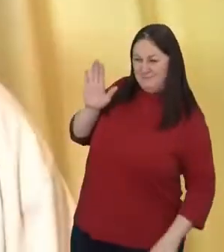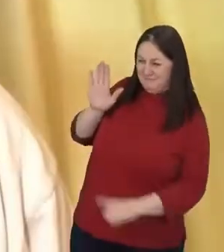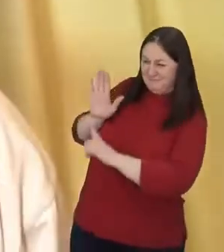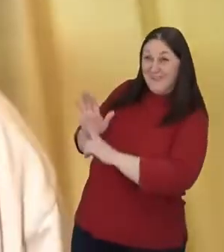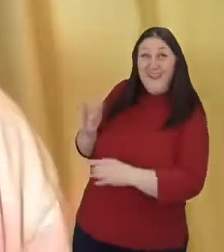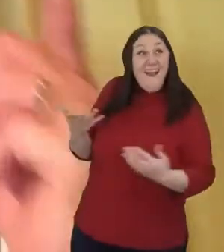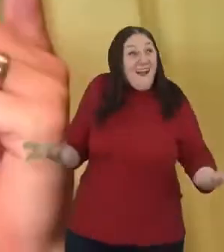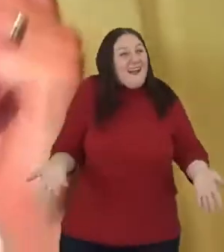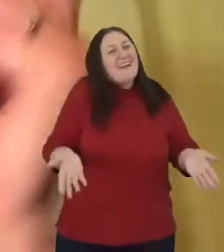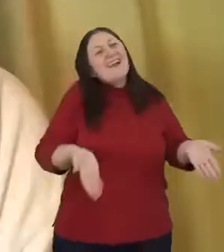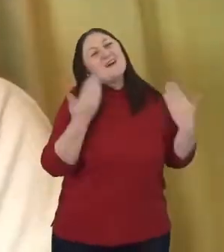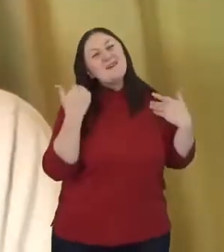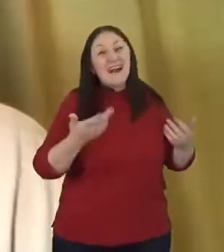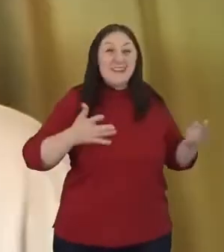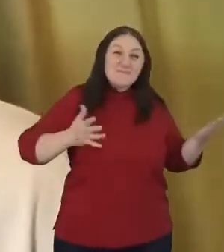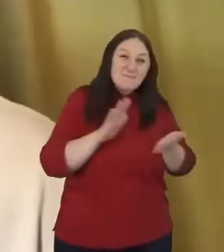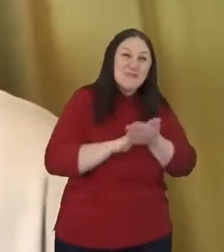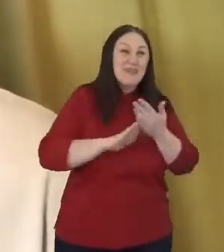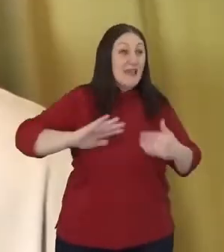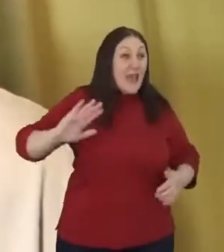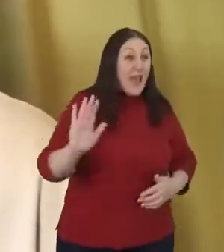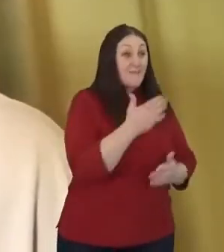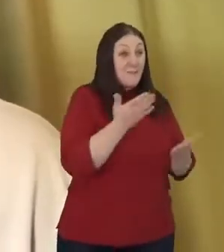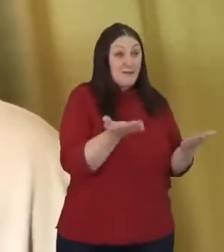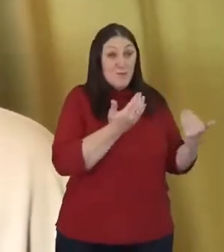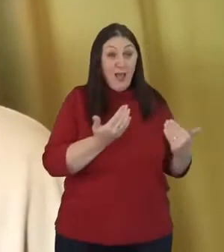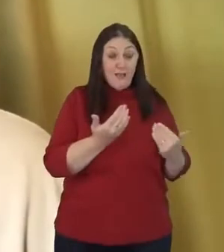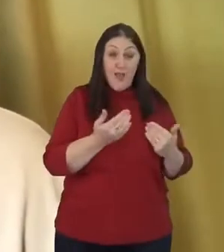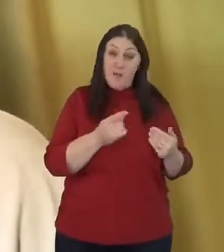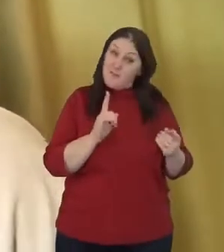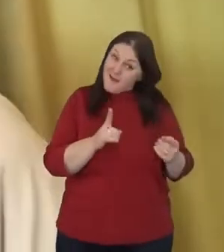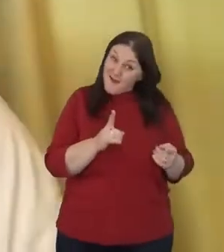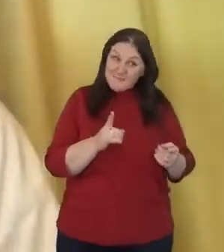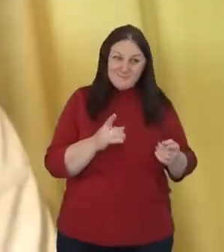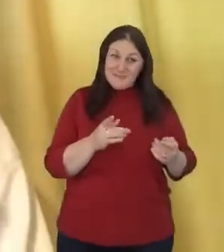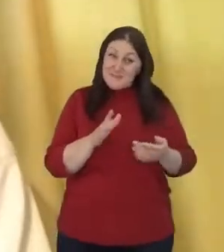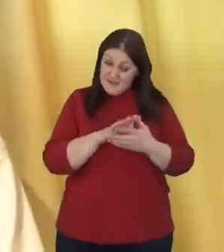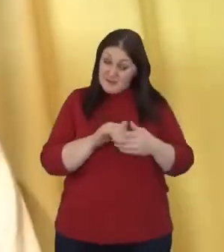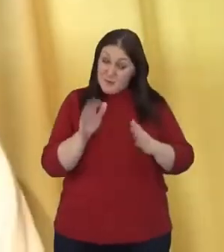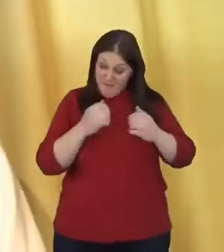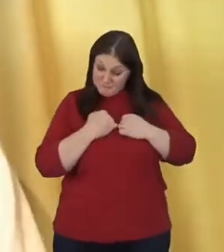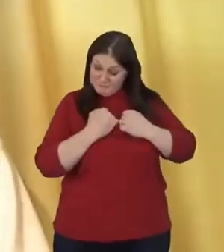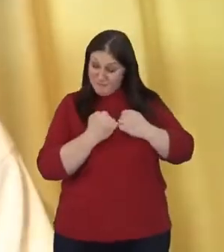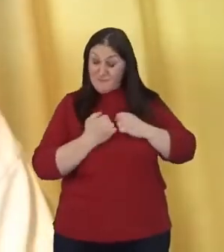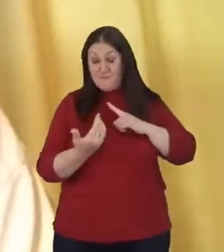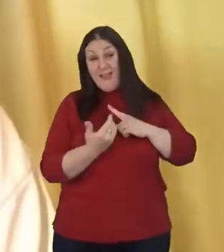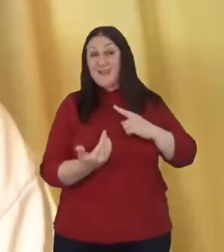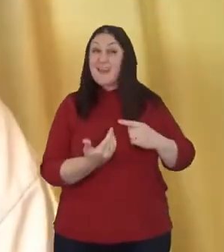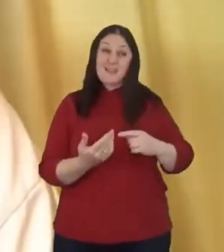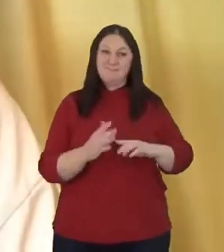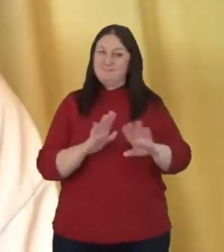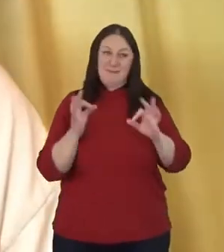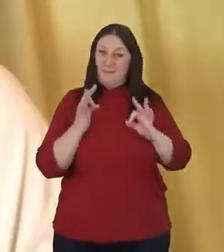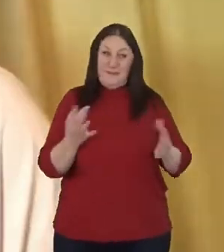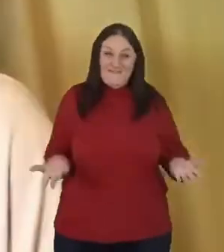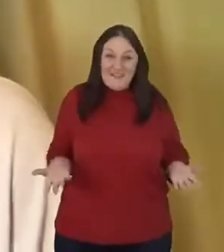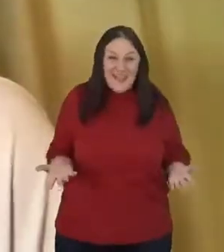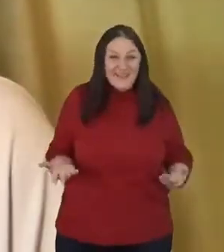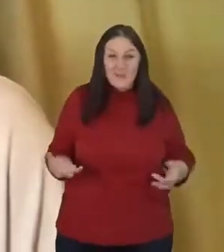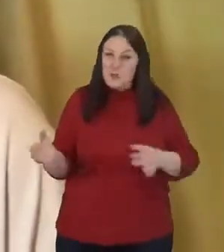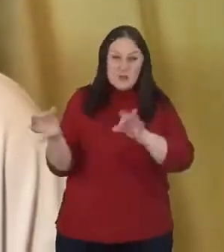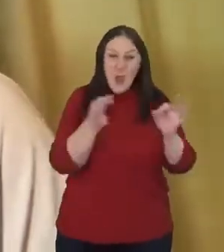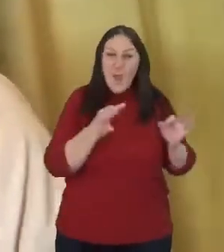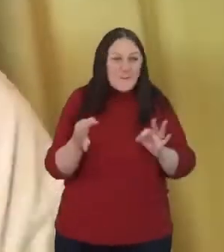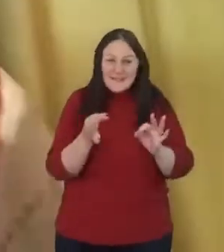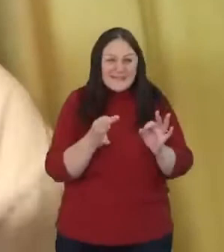Everybody is welcome. As long as you know, you ain't got all your stuff together, right? So this, this gospel is good news